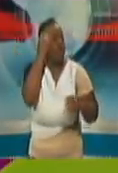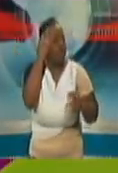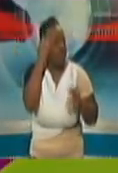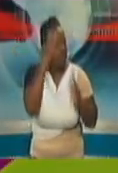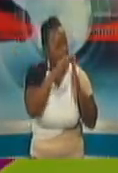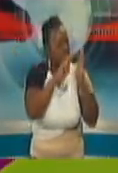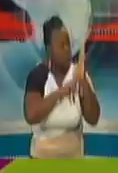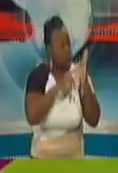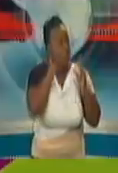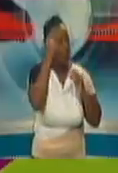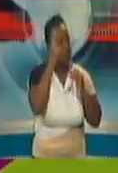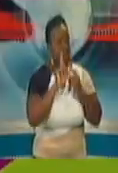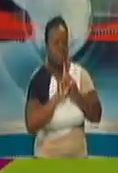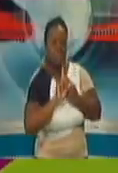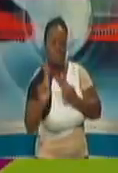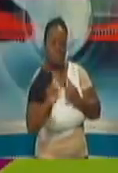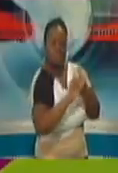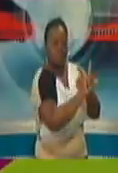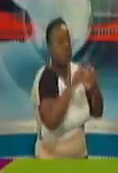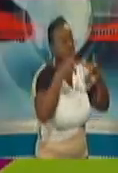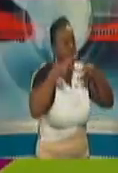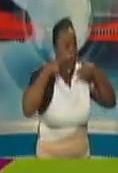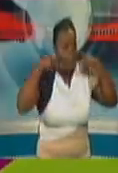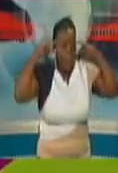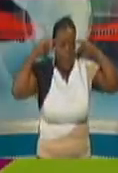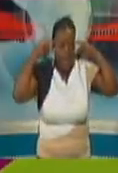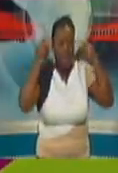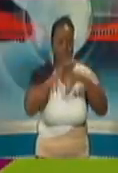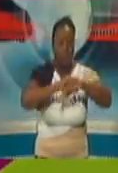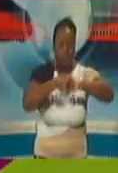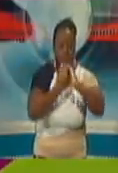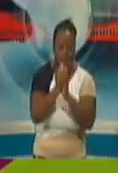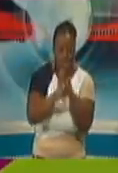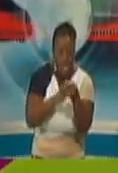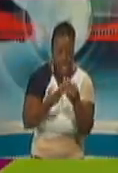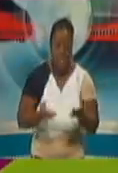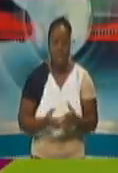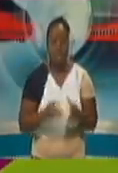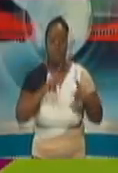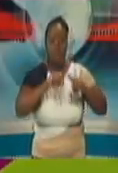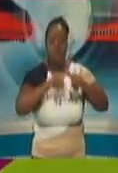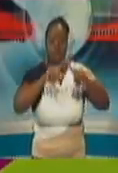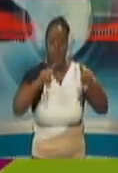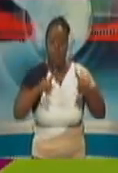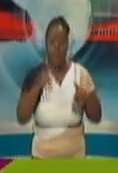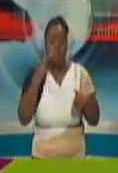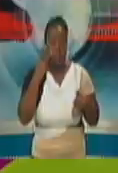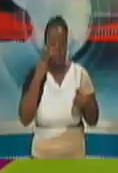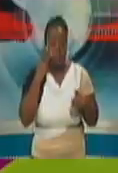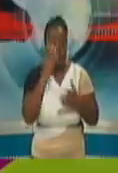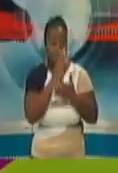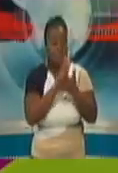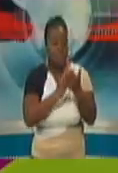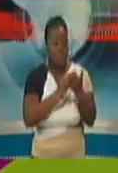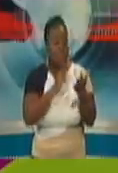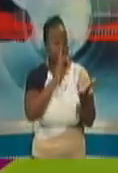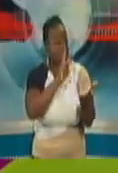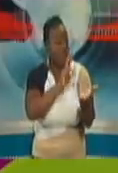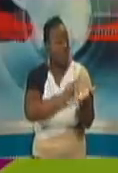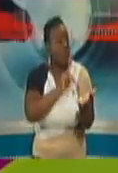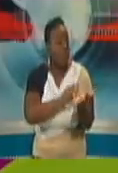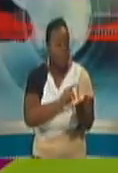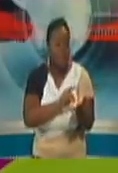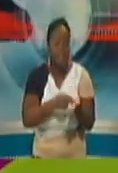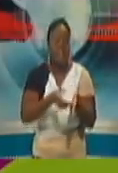distancing, wear your mask, wash your hands. But, and I've seen a lot of doctors raising this issue, and you did